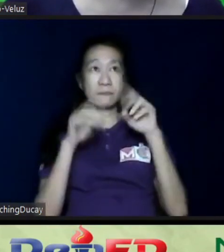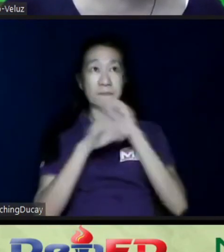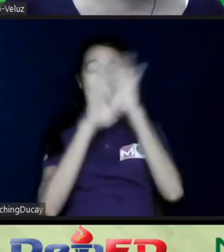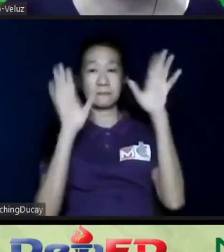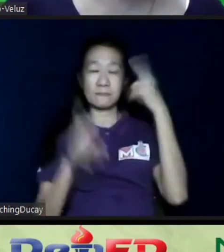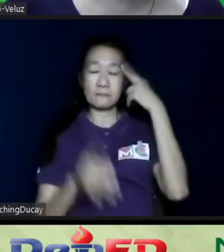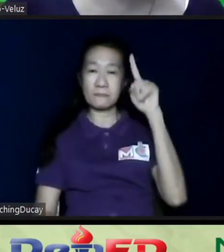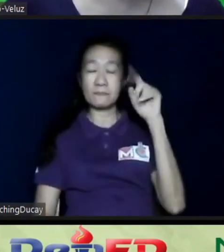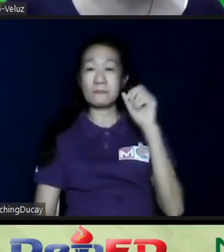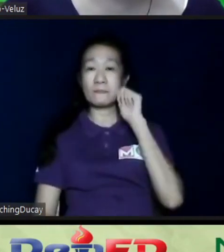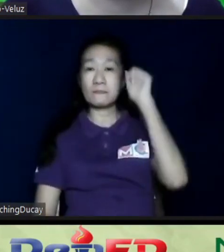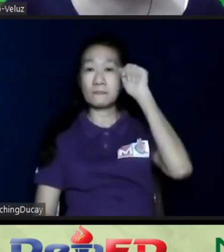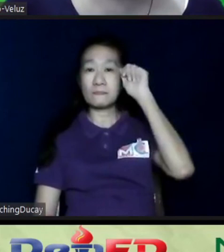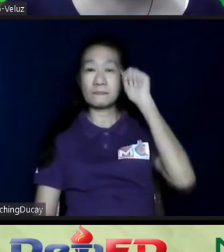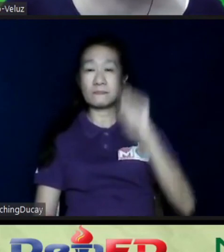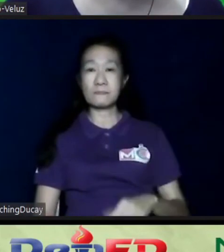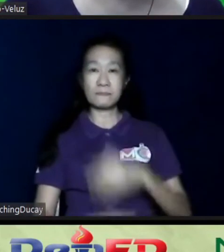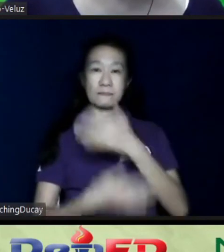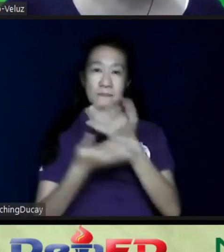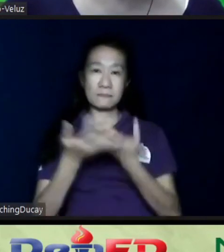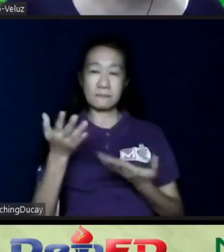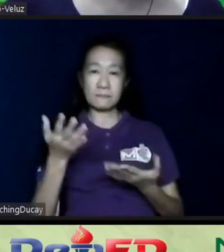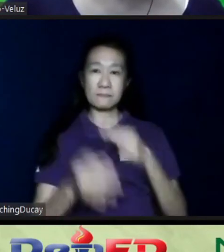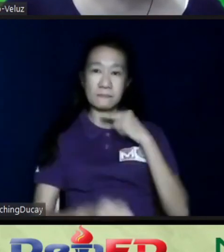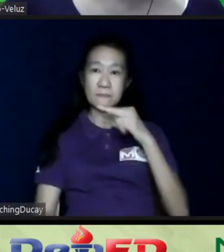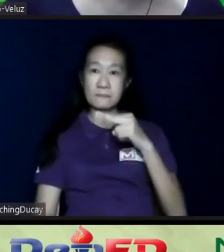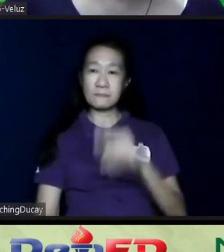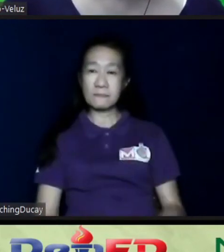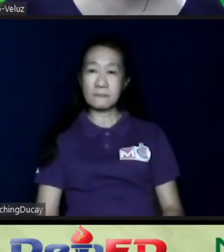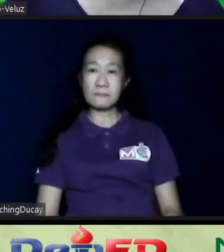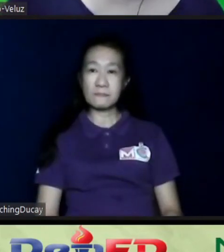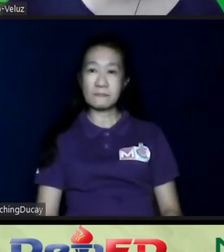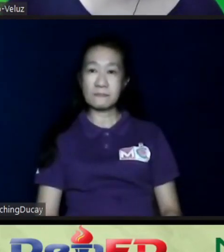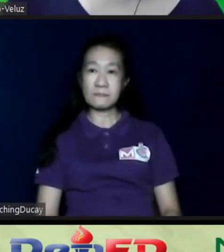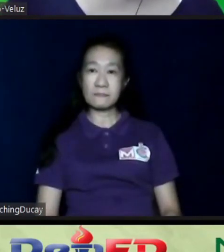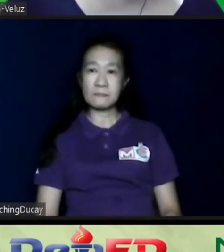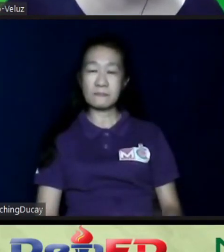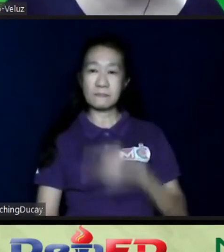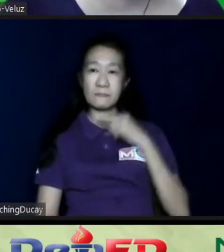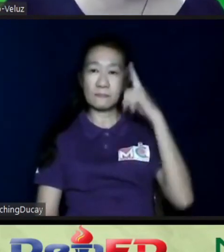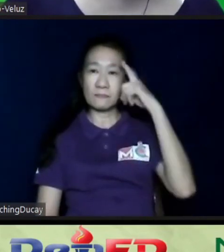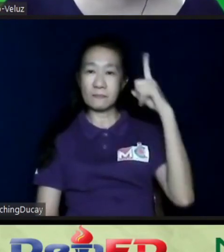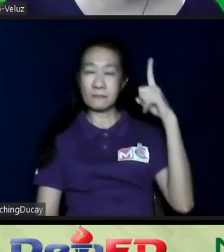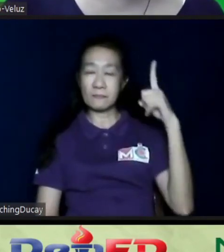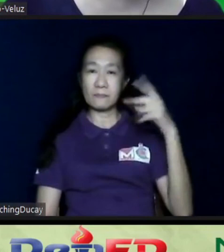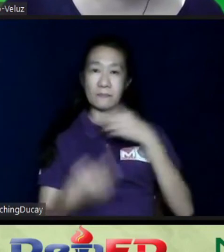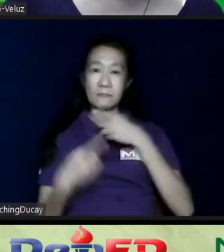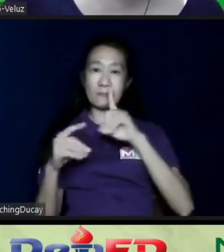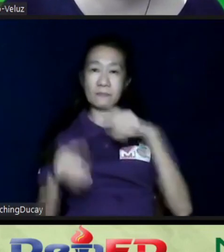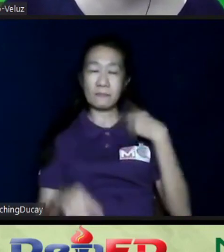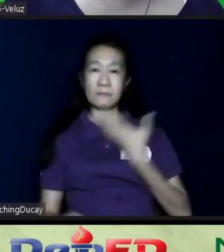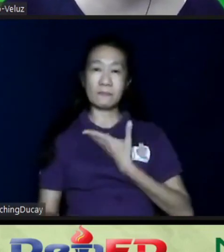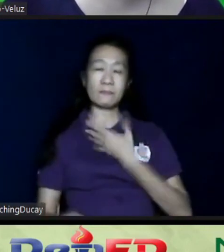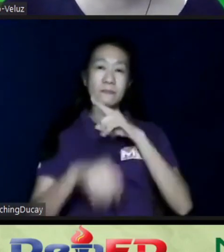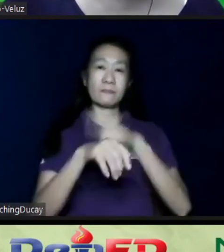adults. Something that was not, that we didn't even dream of during our time in the